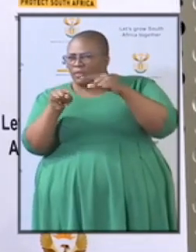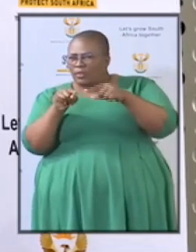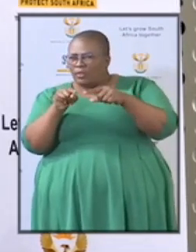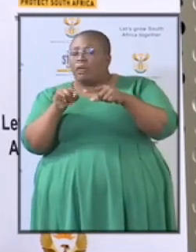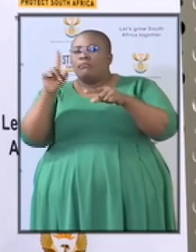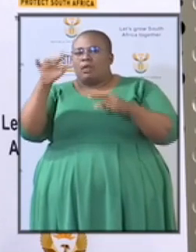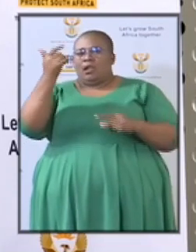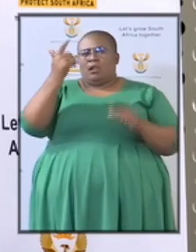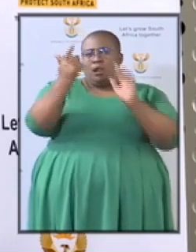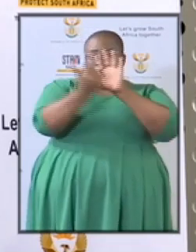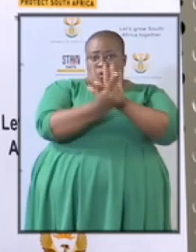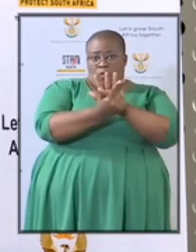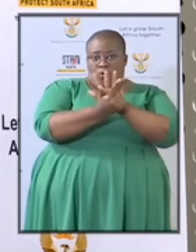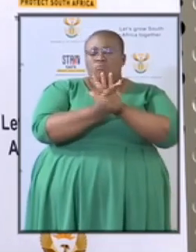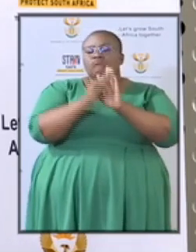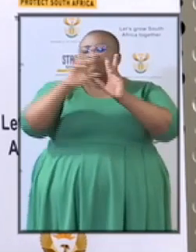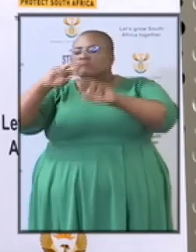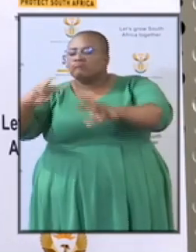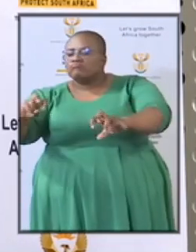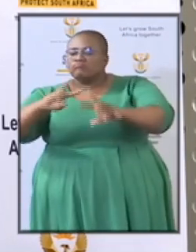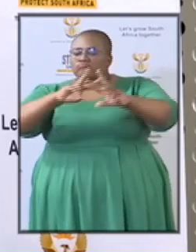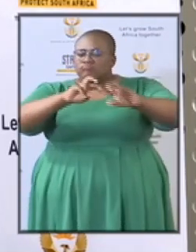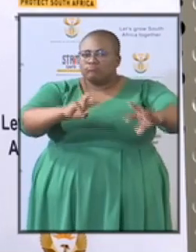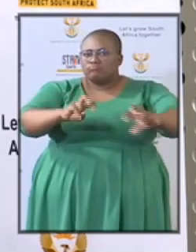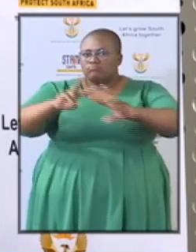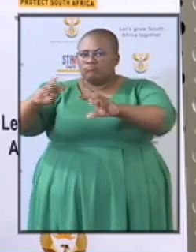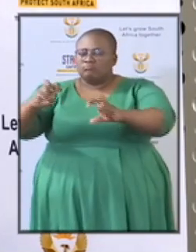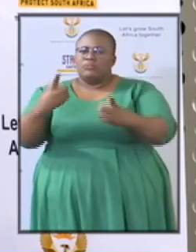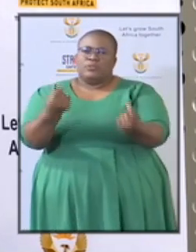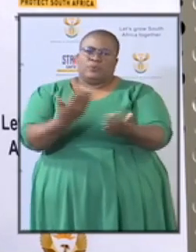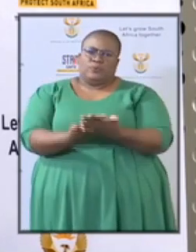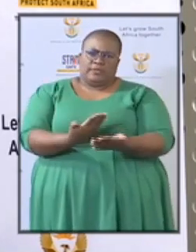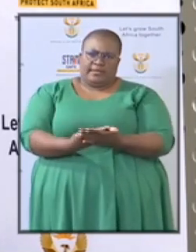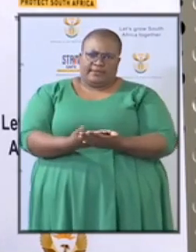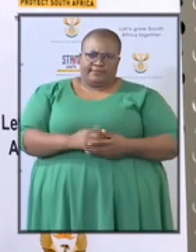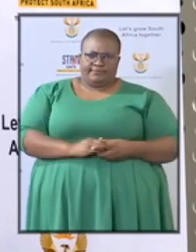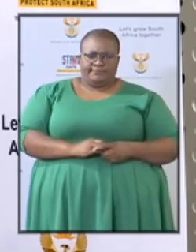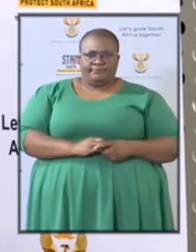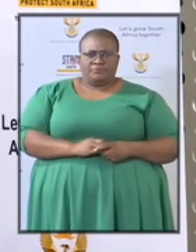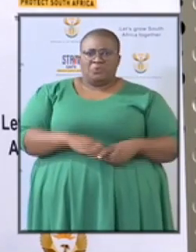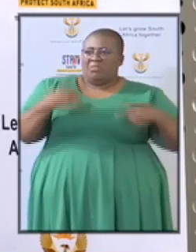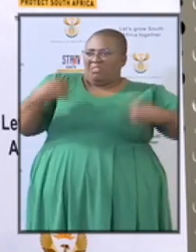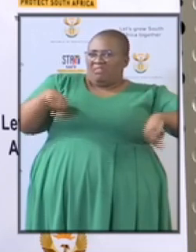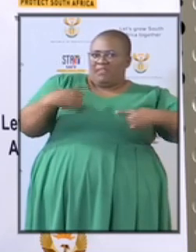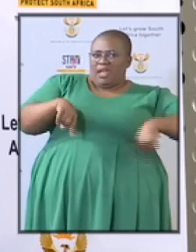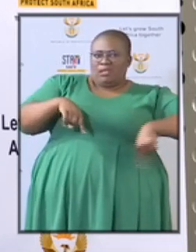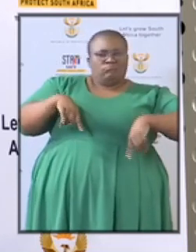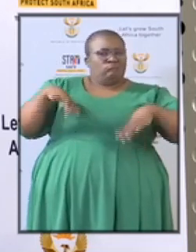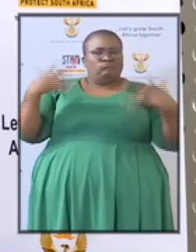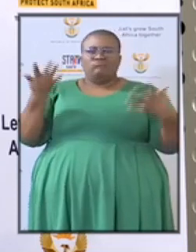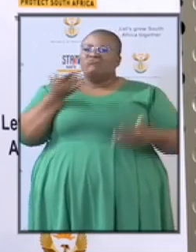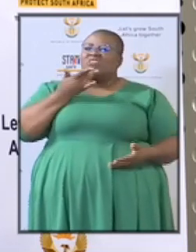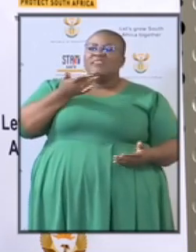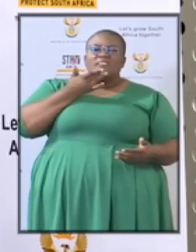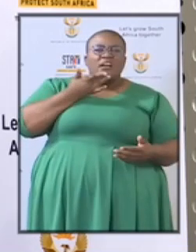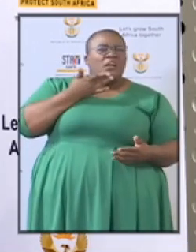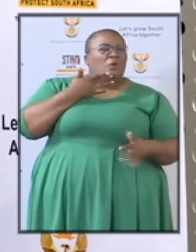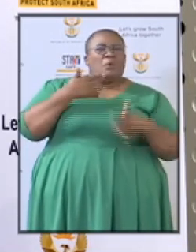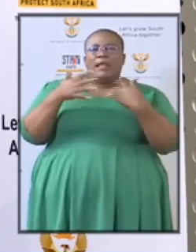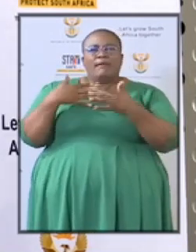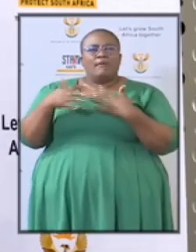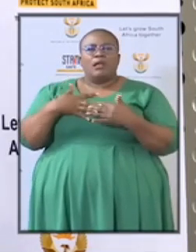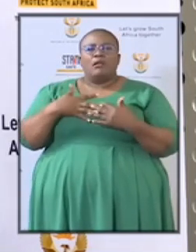the law enforcement agencies are empowered to act without any fear, favor, or prejudice to